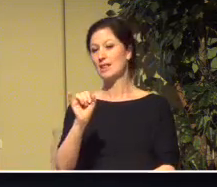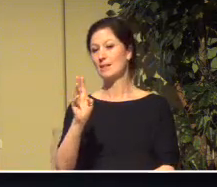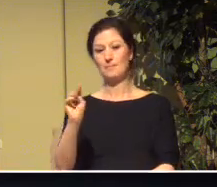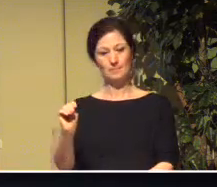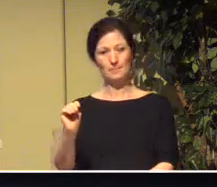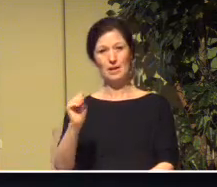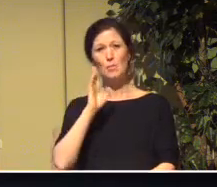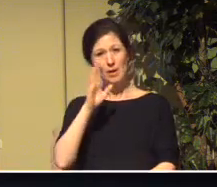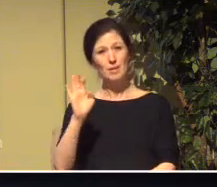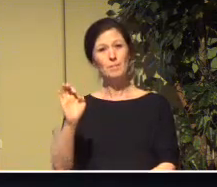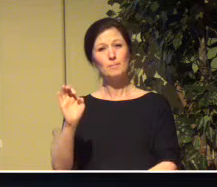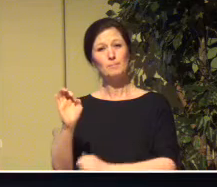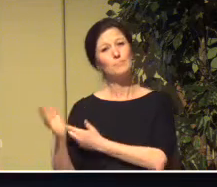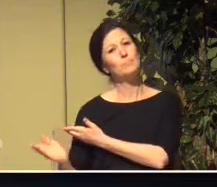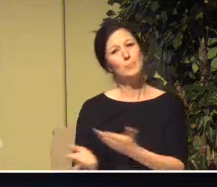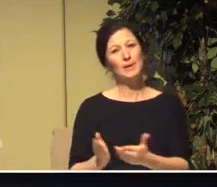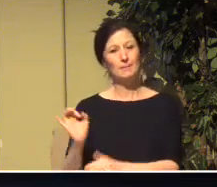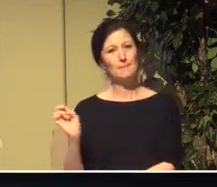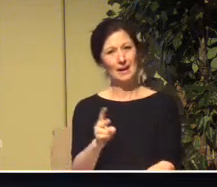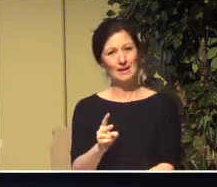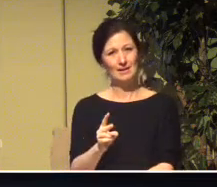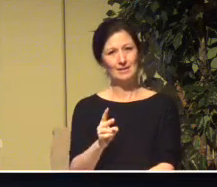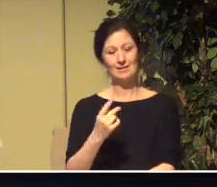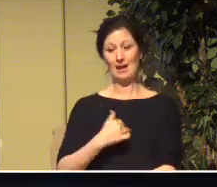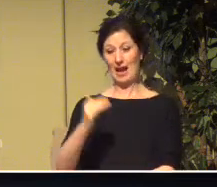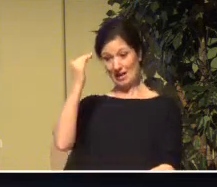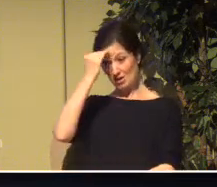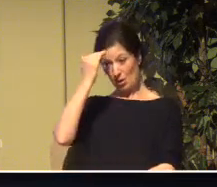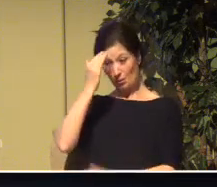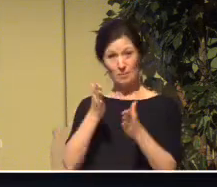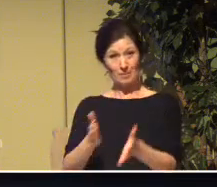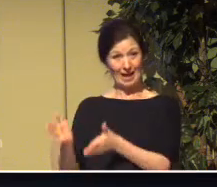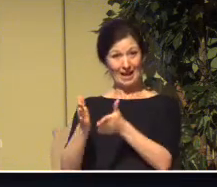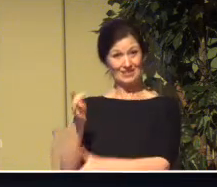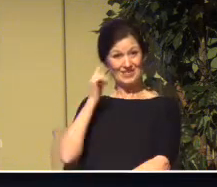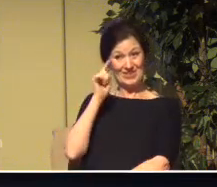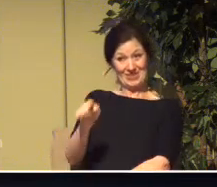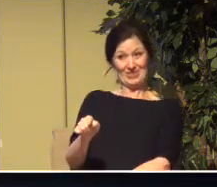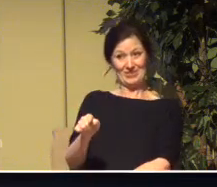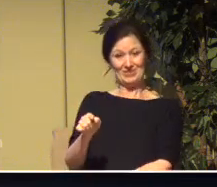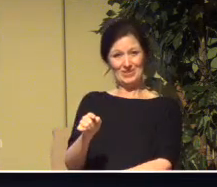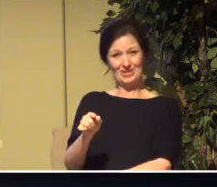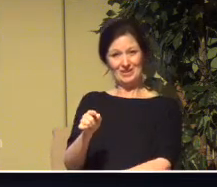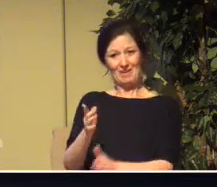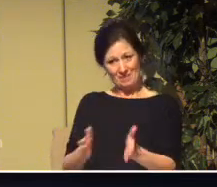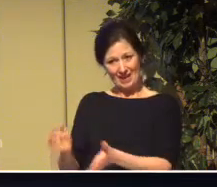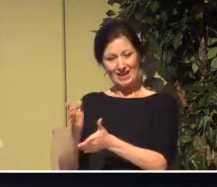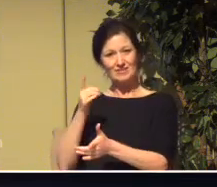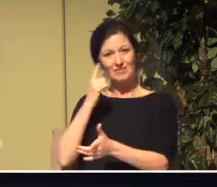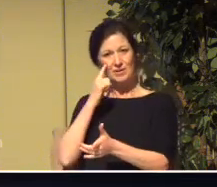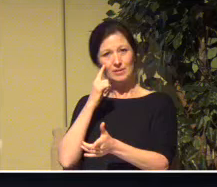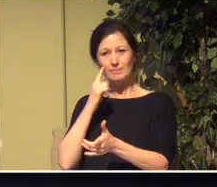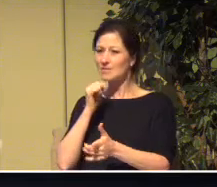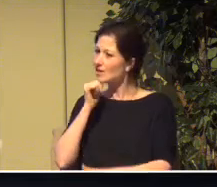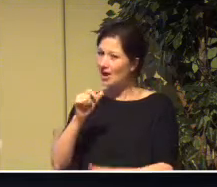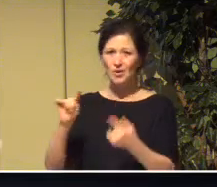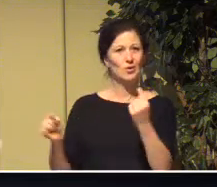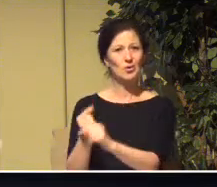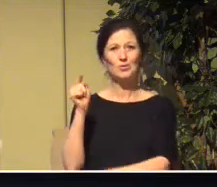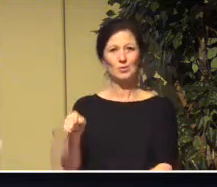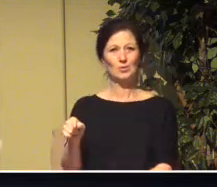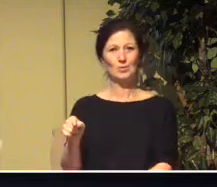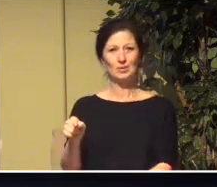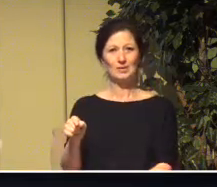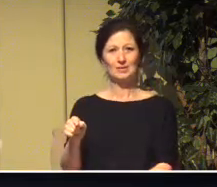For I know the plans I have for you, declares the Lord, plans to prosper you and not to harm you, plans to give you